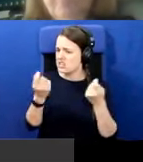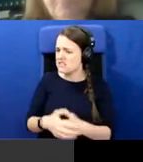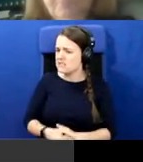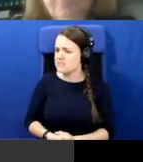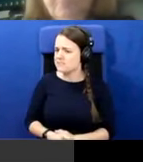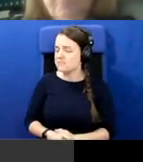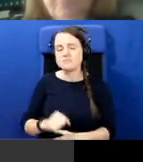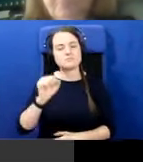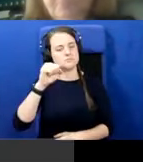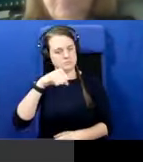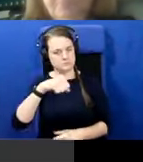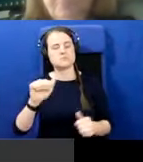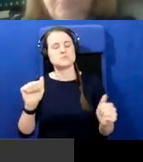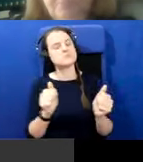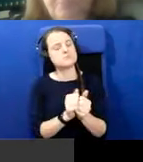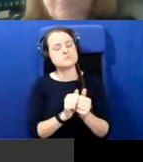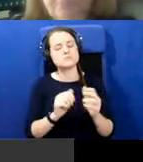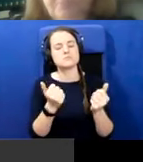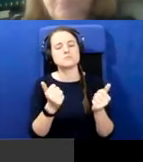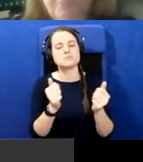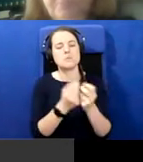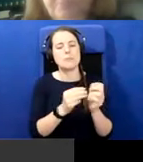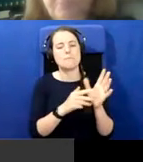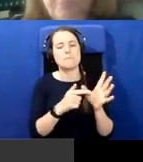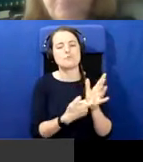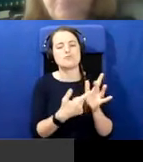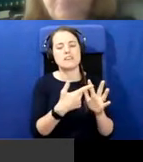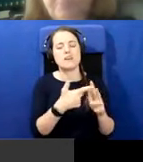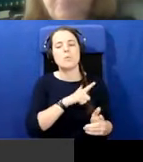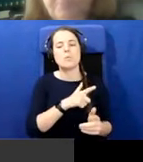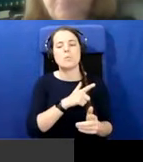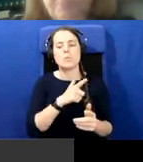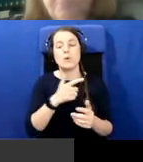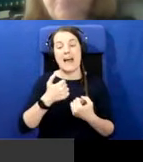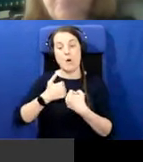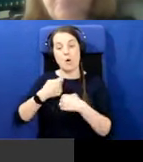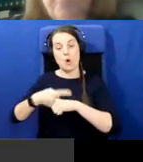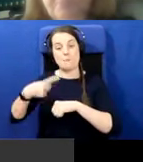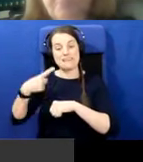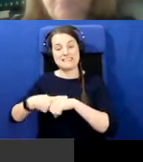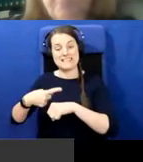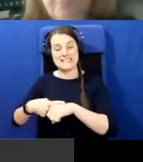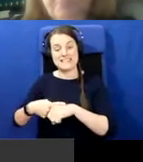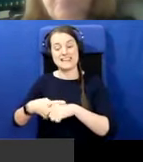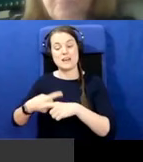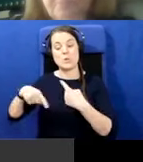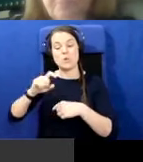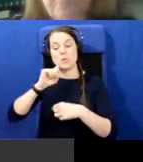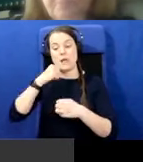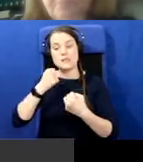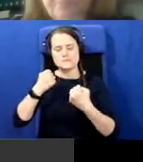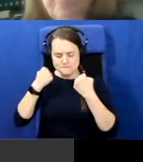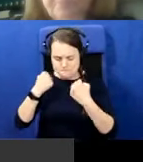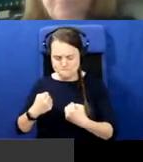with Marie in the sense that there is going to be, in terms of the work of our committee, an absolute determination to